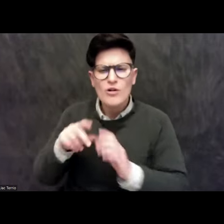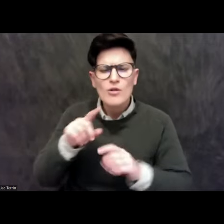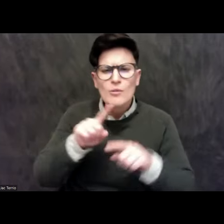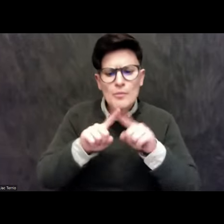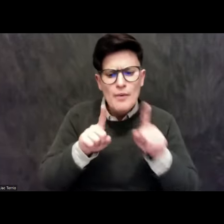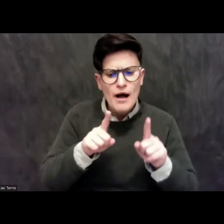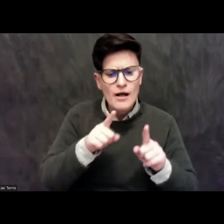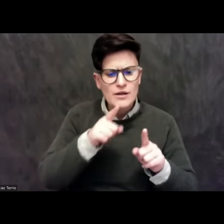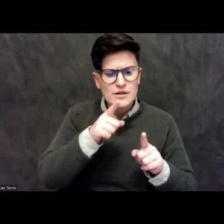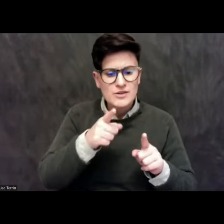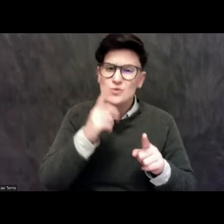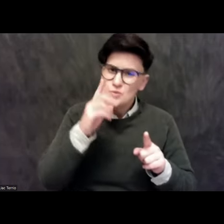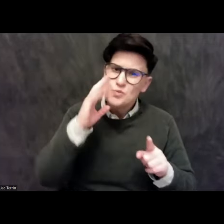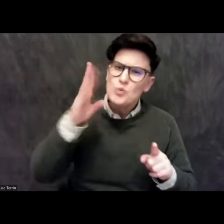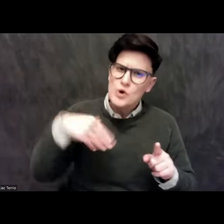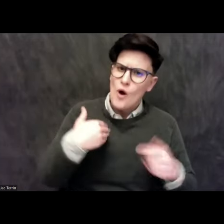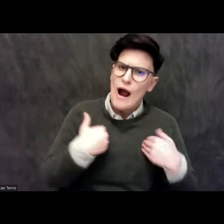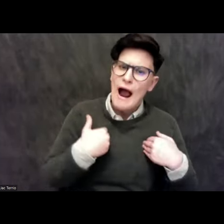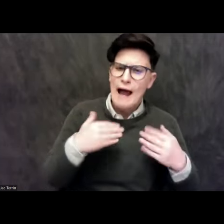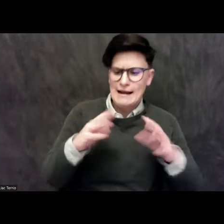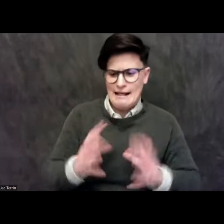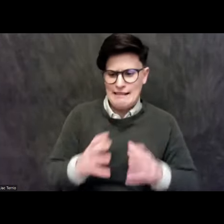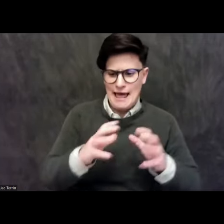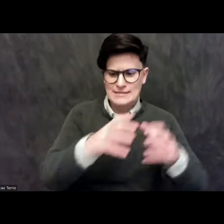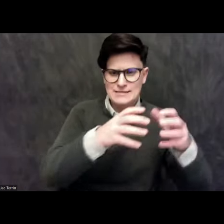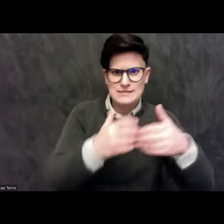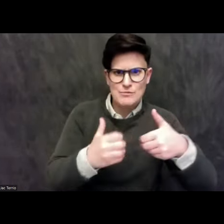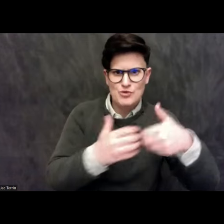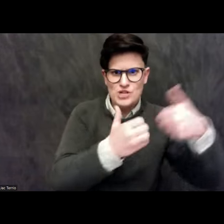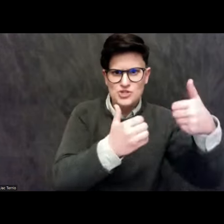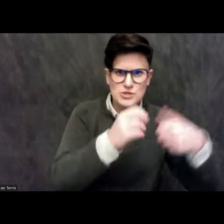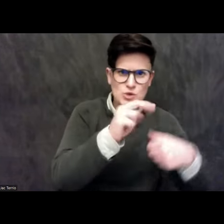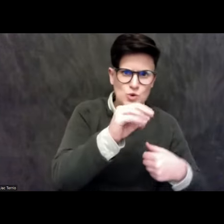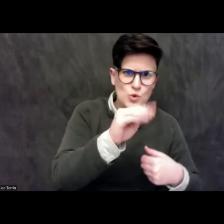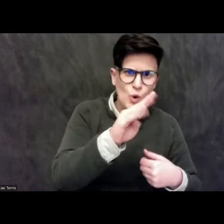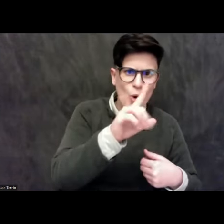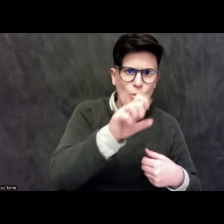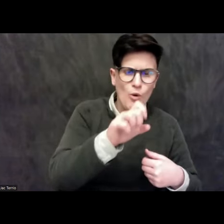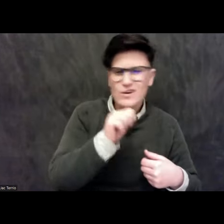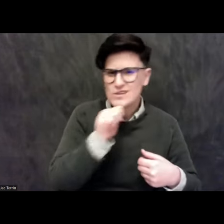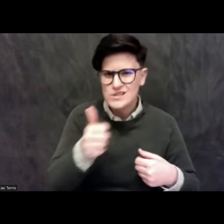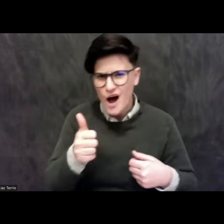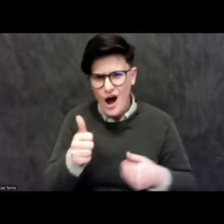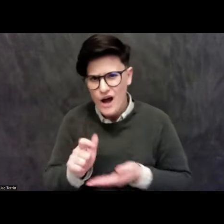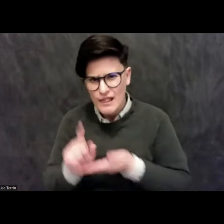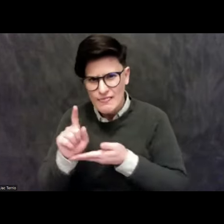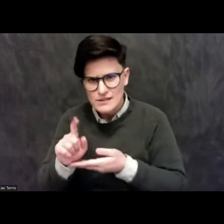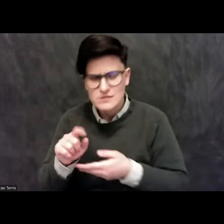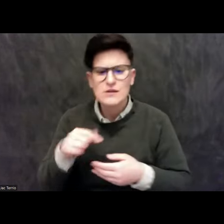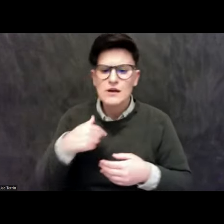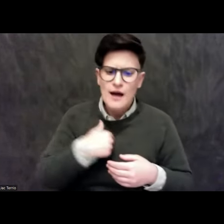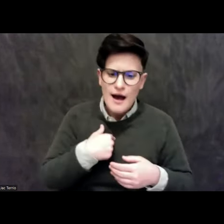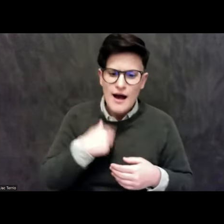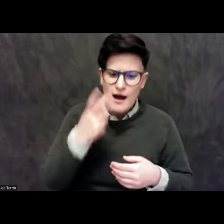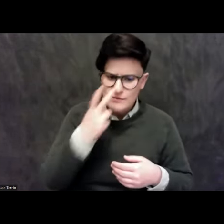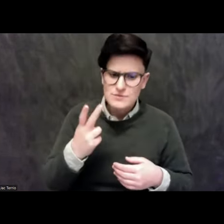non-elites. Where I've been working most recently is on the periphery of Teotihuacan. And there, that would be